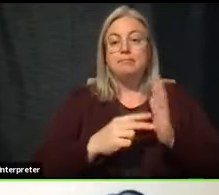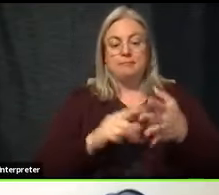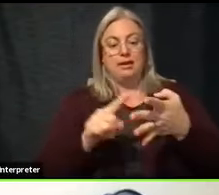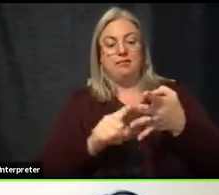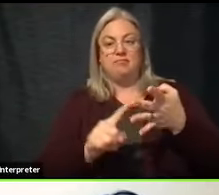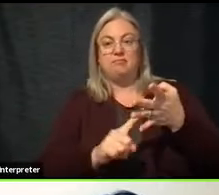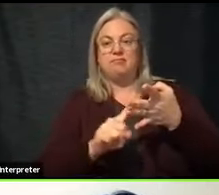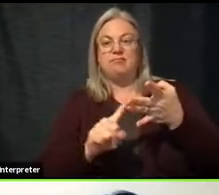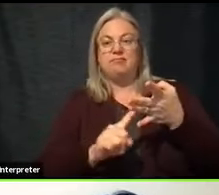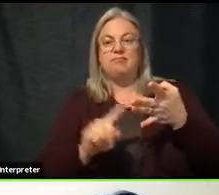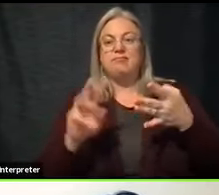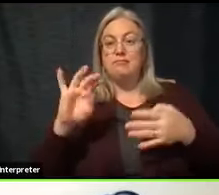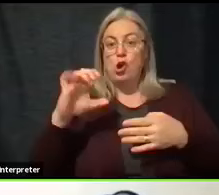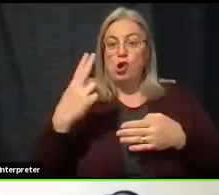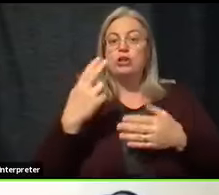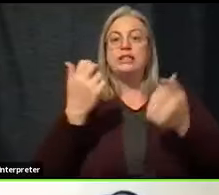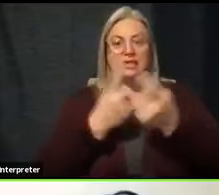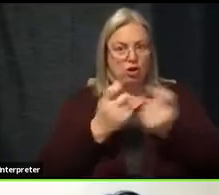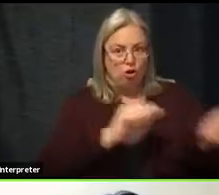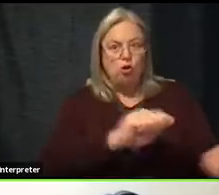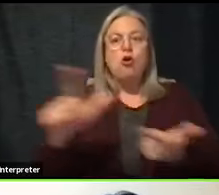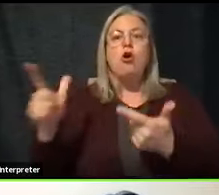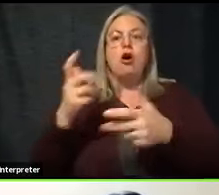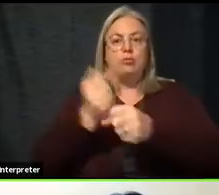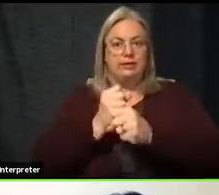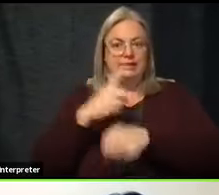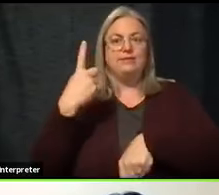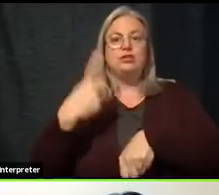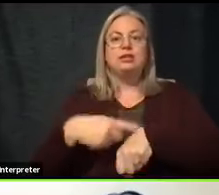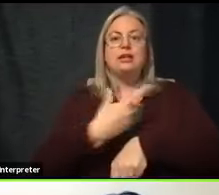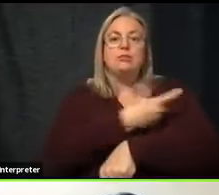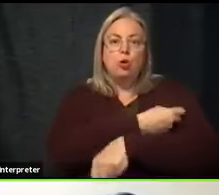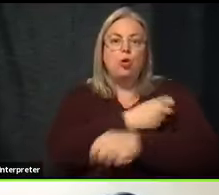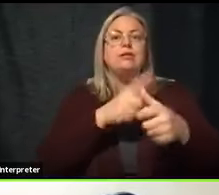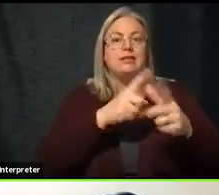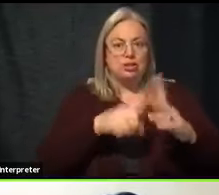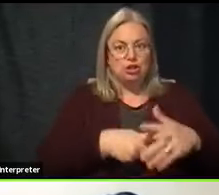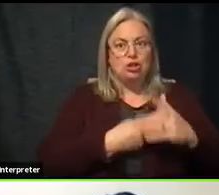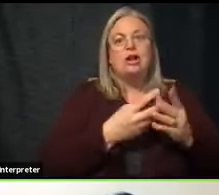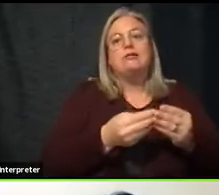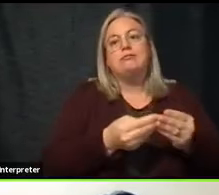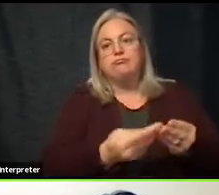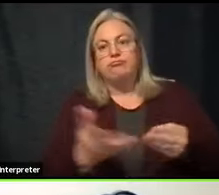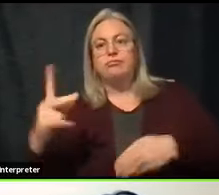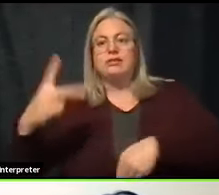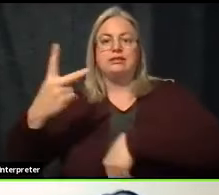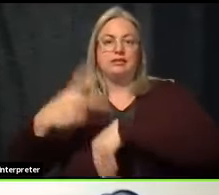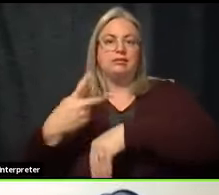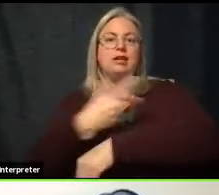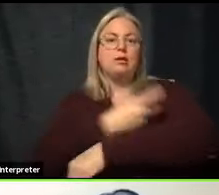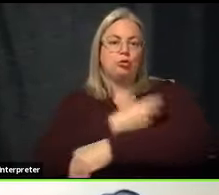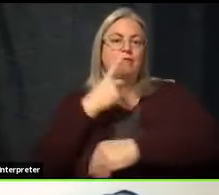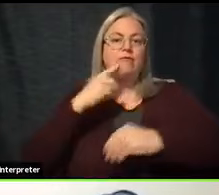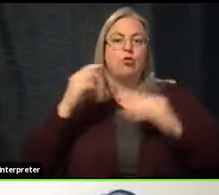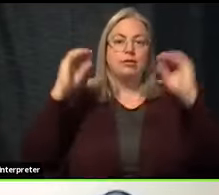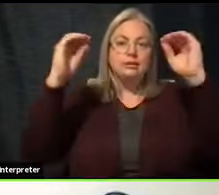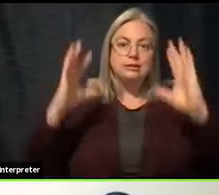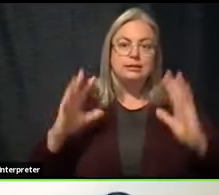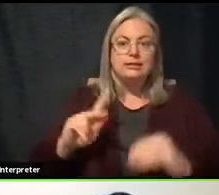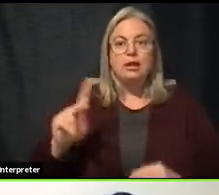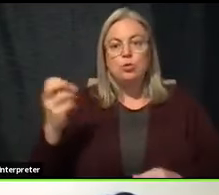we will have given everybody first doses and we'll be moving into second doses for all of our K through 12 and child care providers, which is